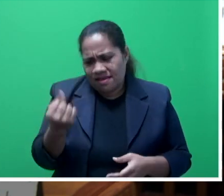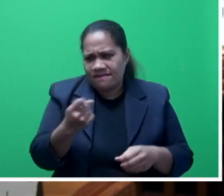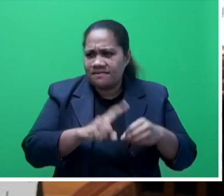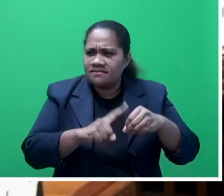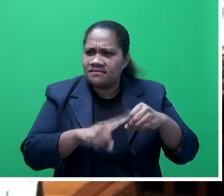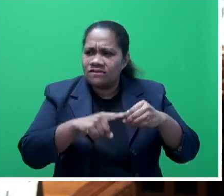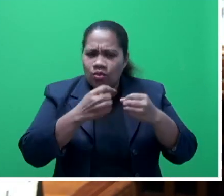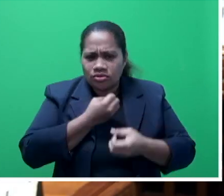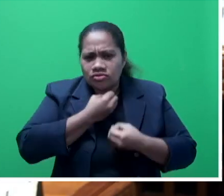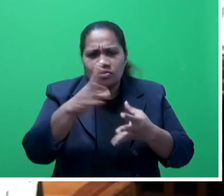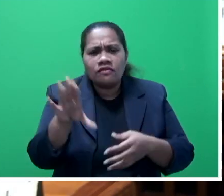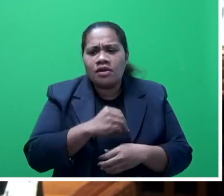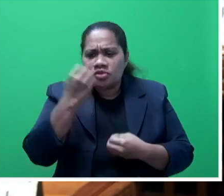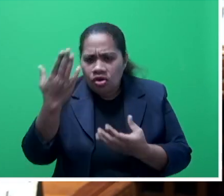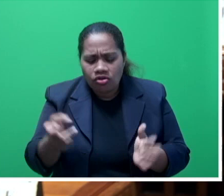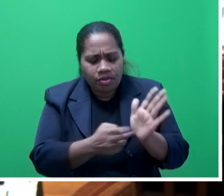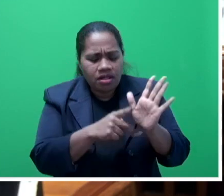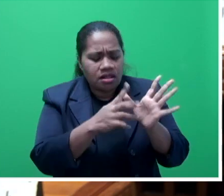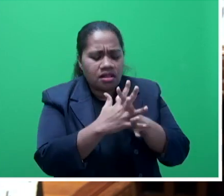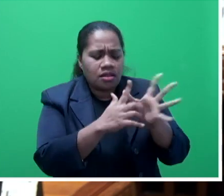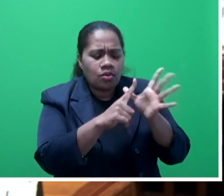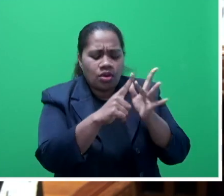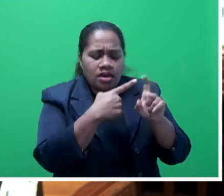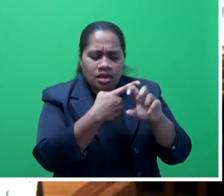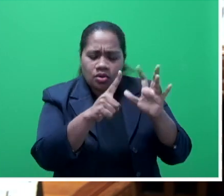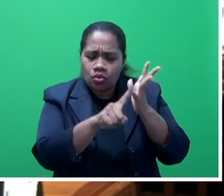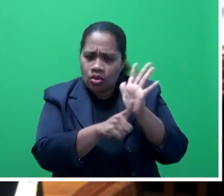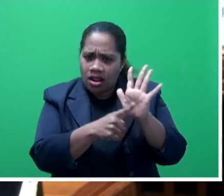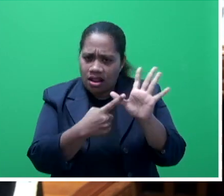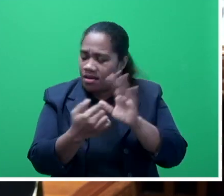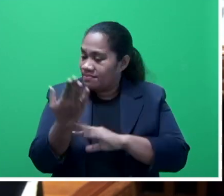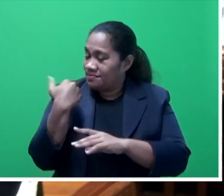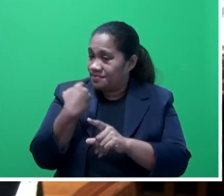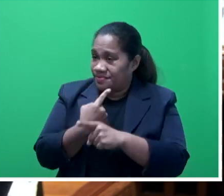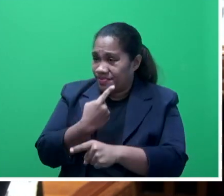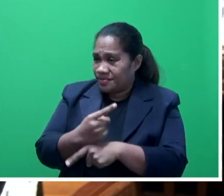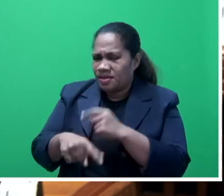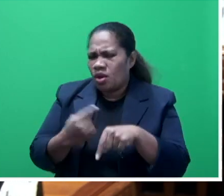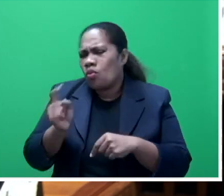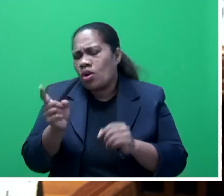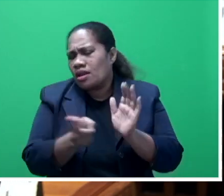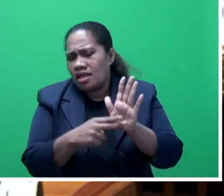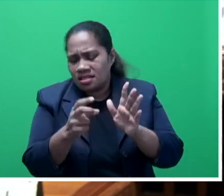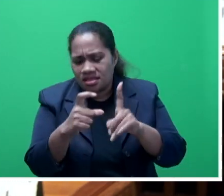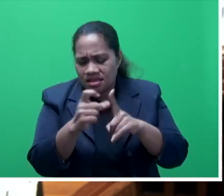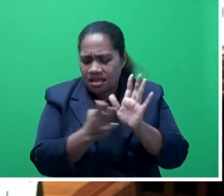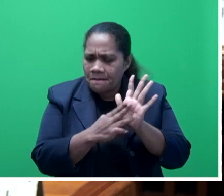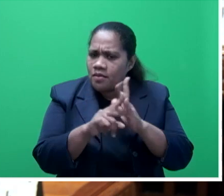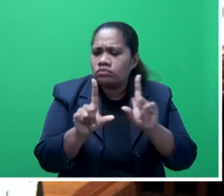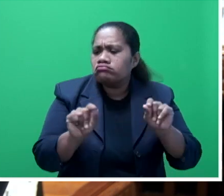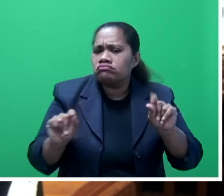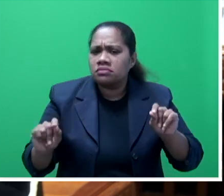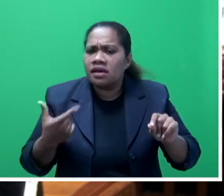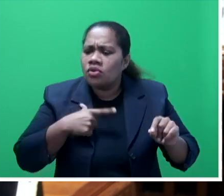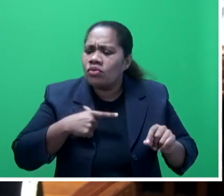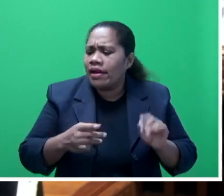by the honourable Nawakula last week on what NDMO is doing and why NDMO is not